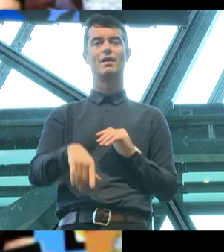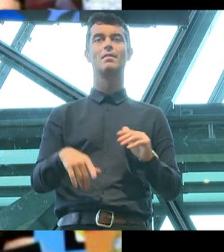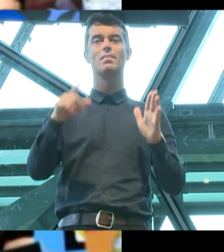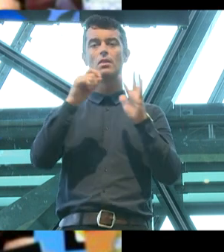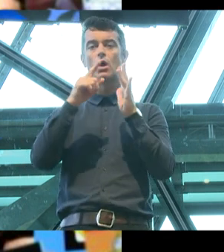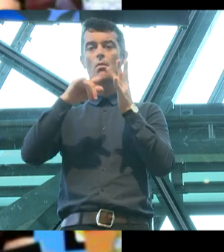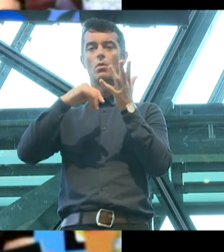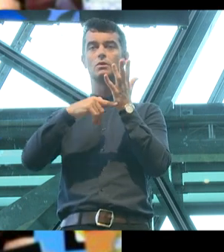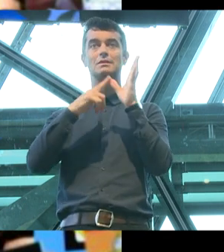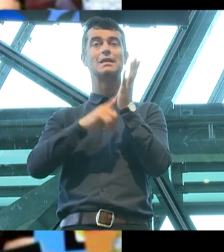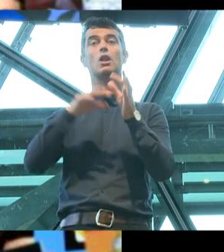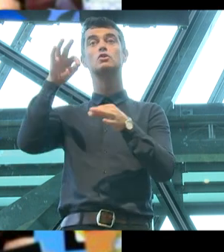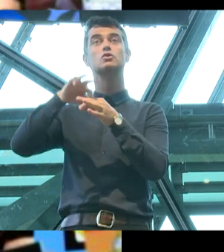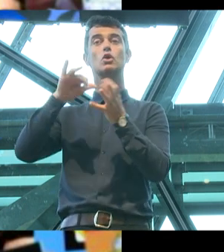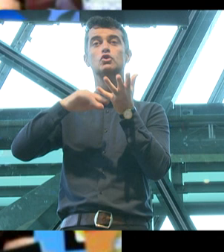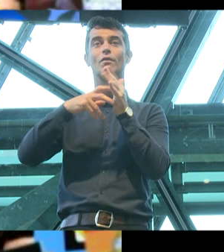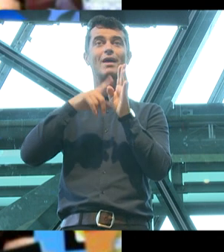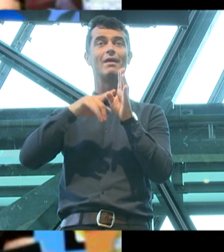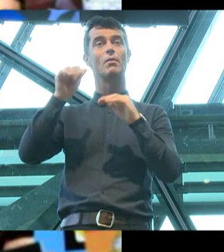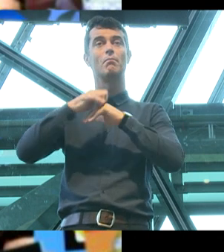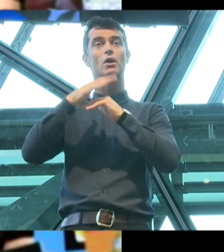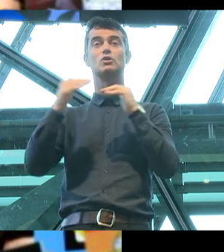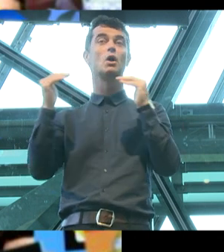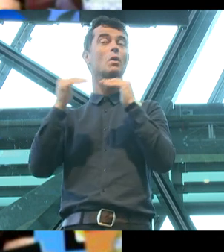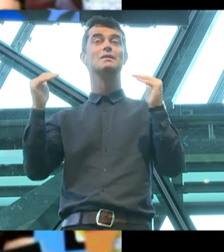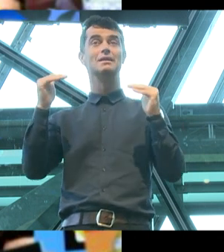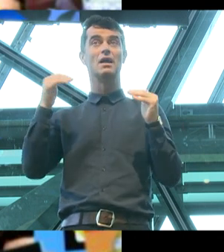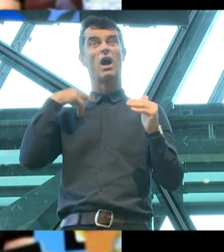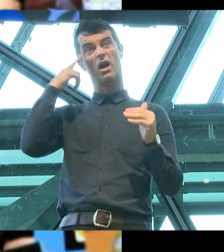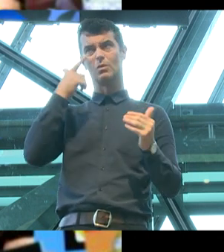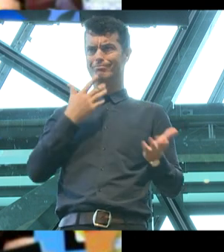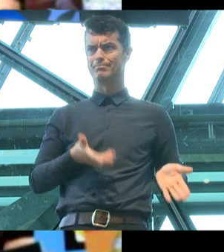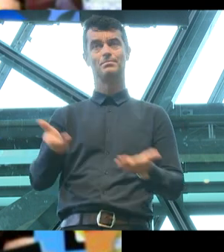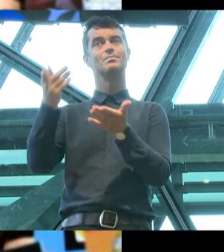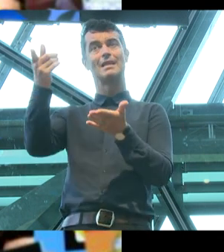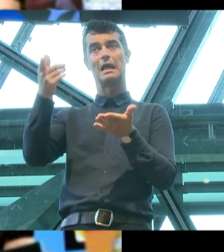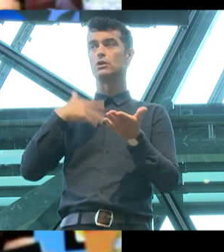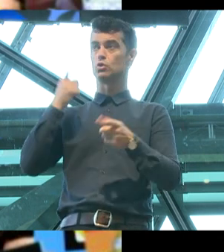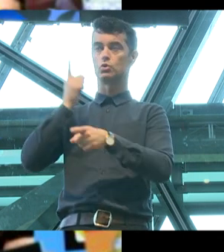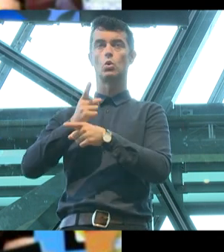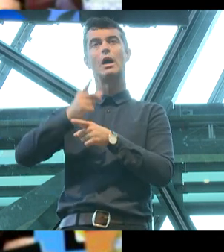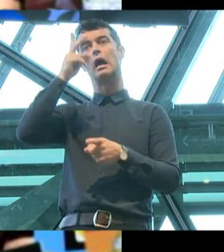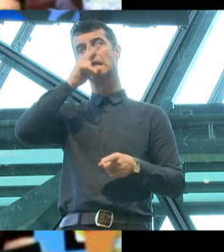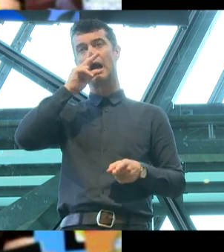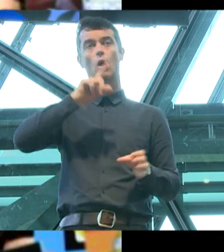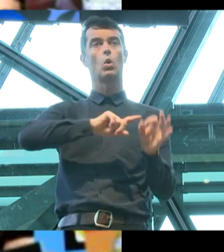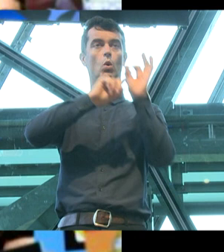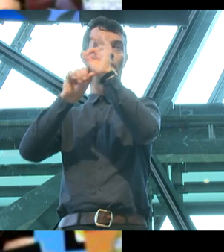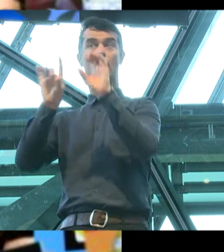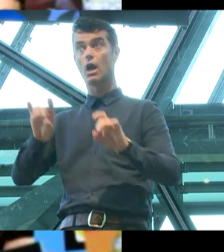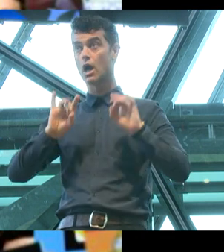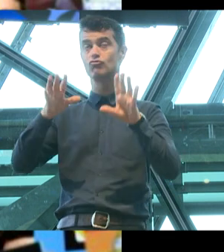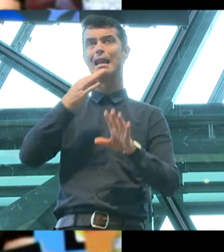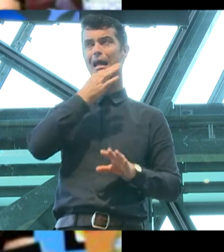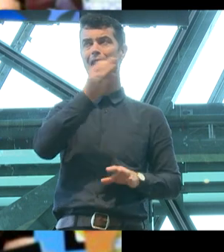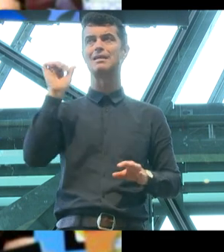survey as a triumph, I would ask them to engage with young queer Australians especially and ask what